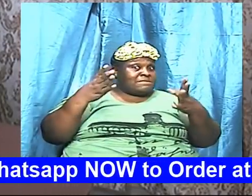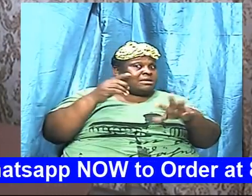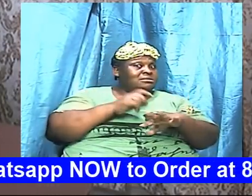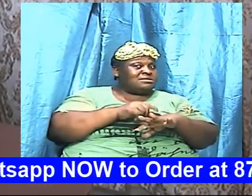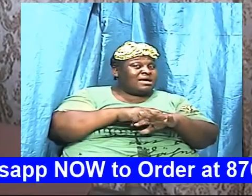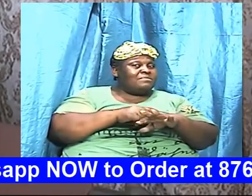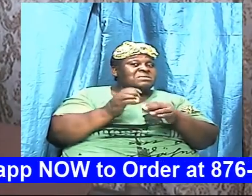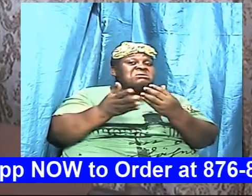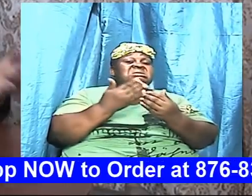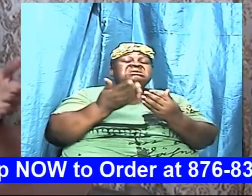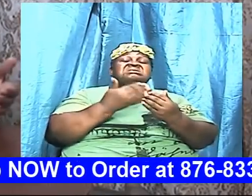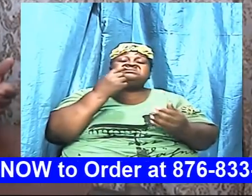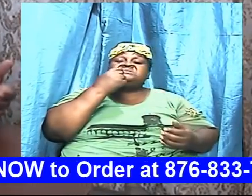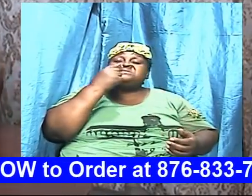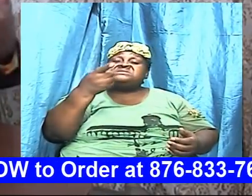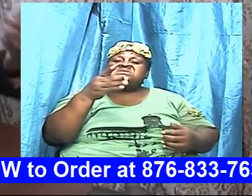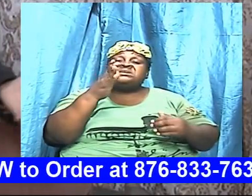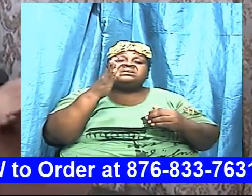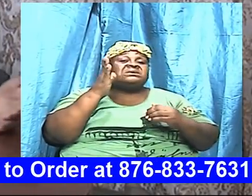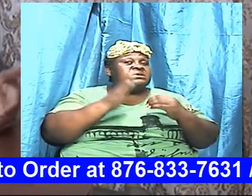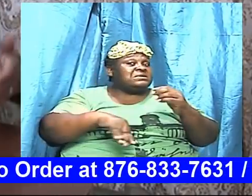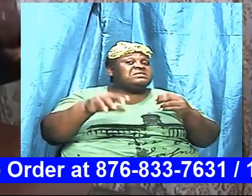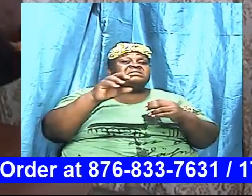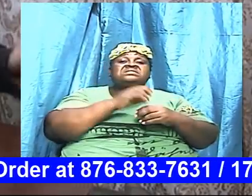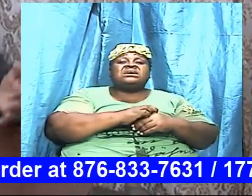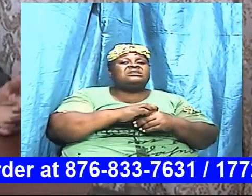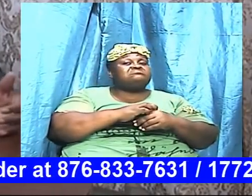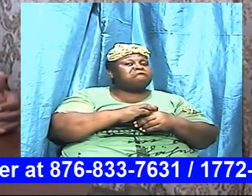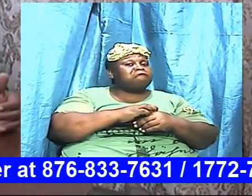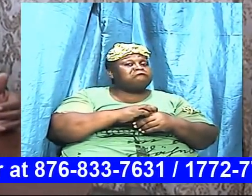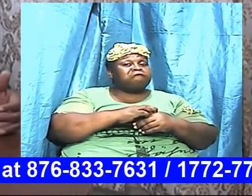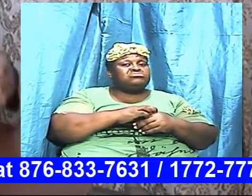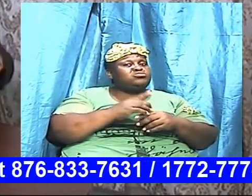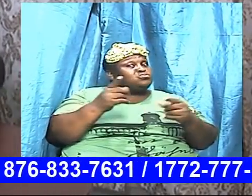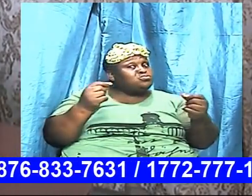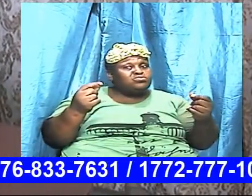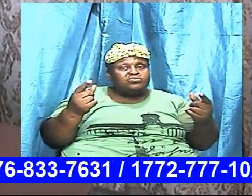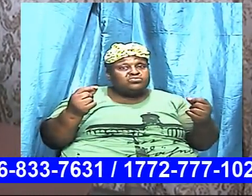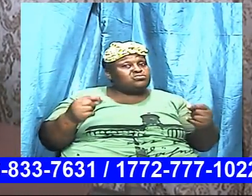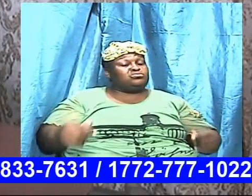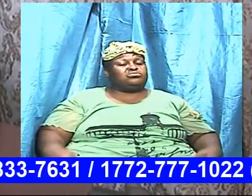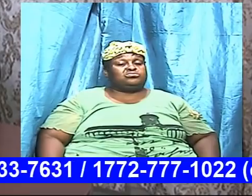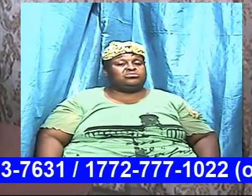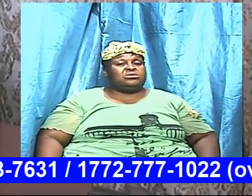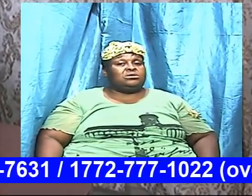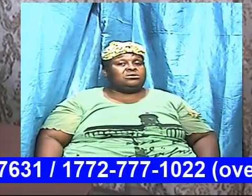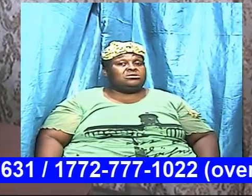is easier said than done especially if you're a young man and certain